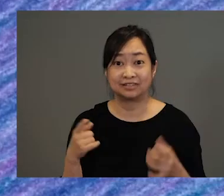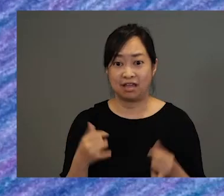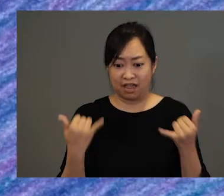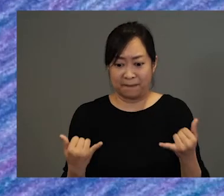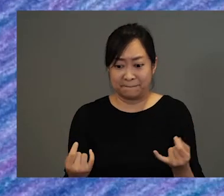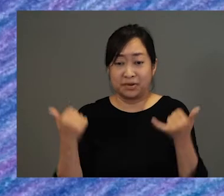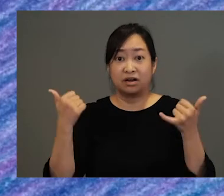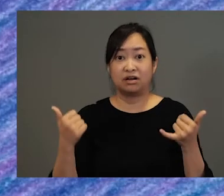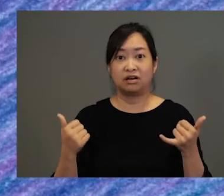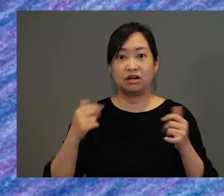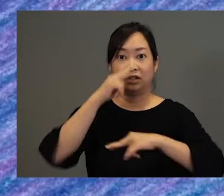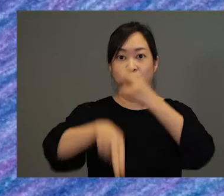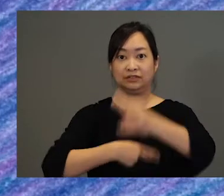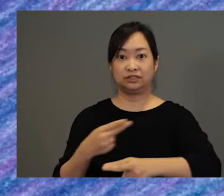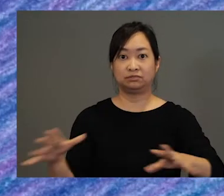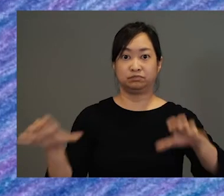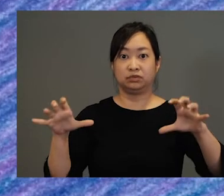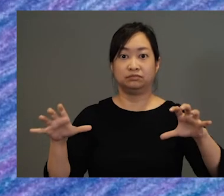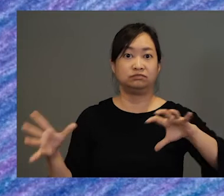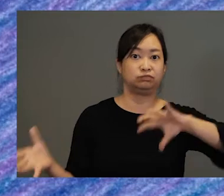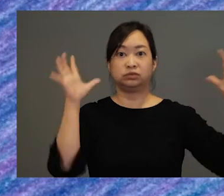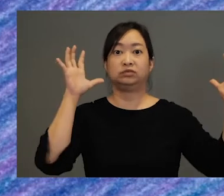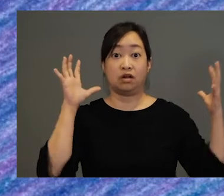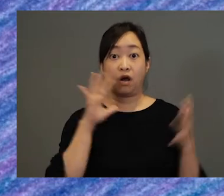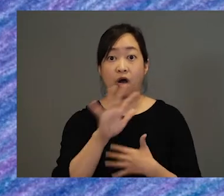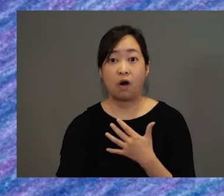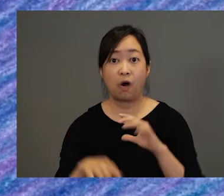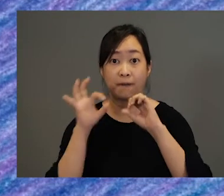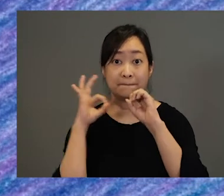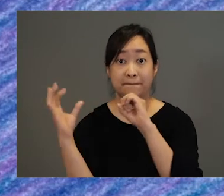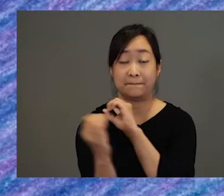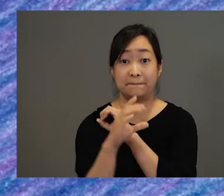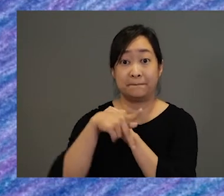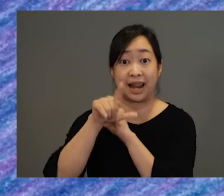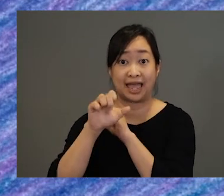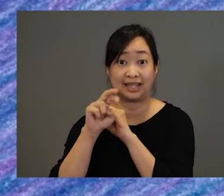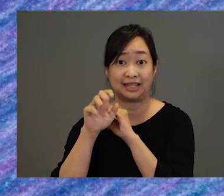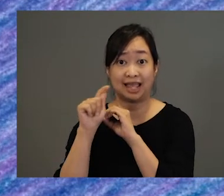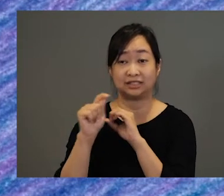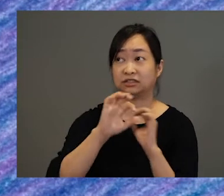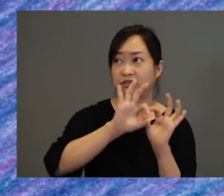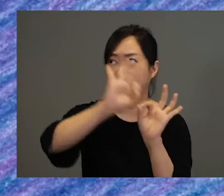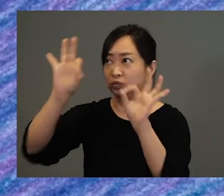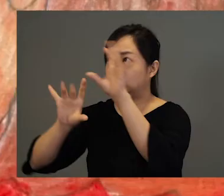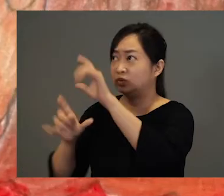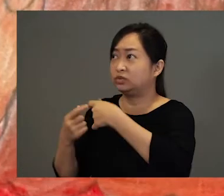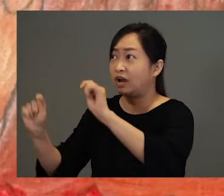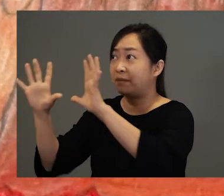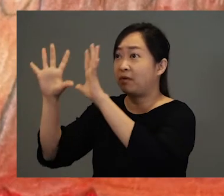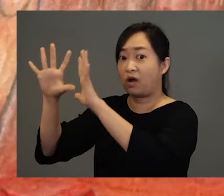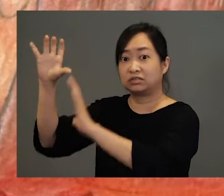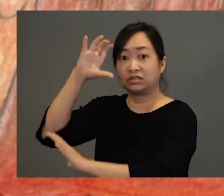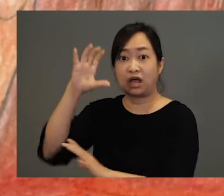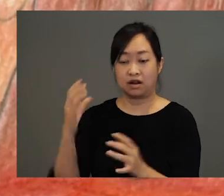Immediately, the universe was in chaos. All the planets, they lined up trying to block the sun. The